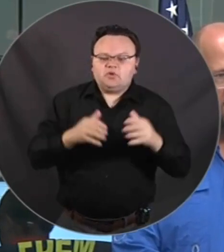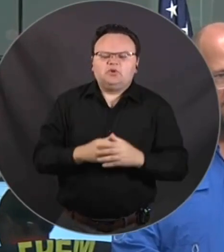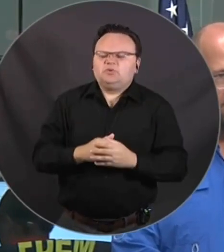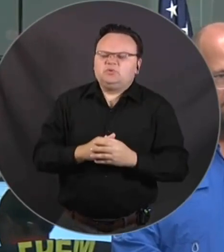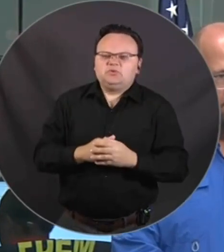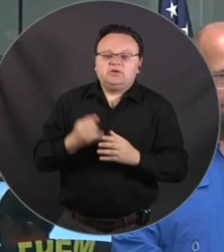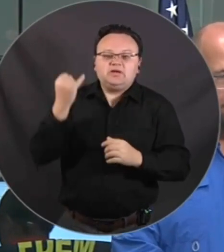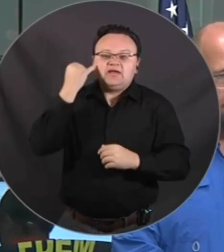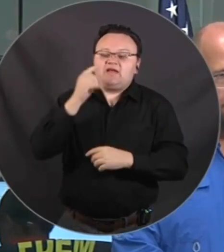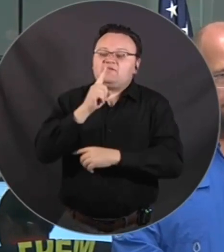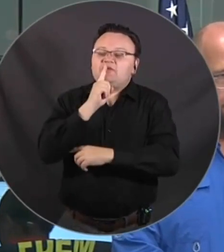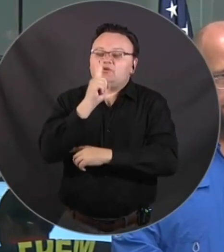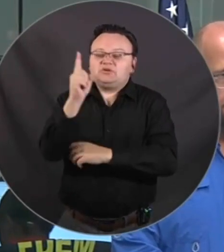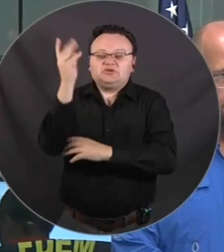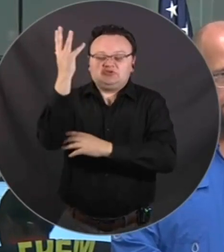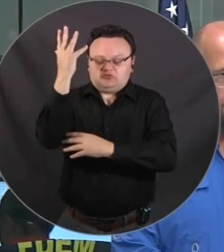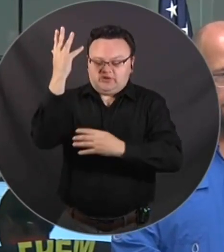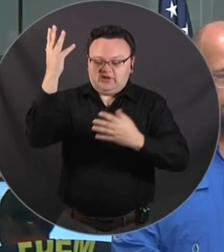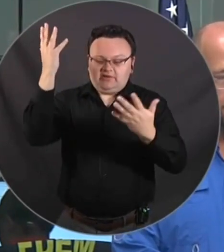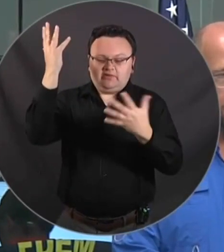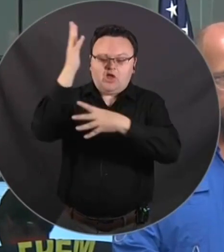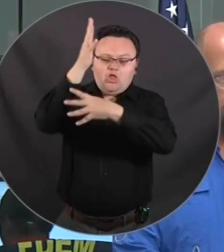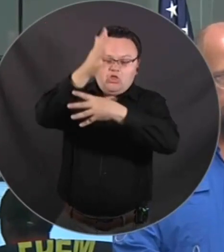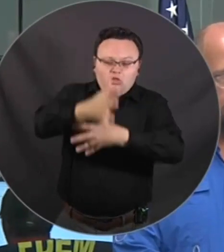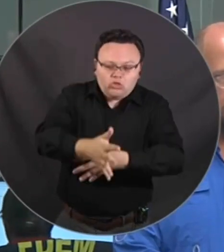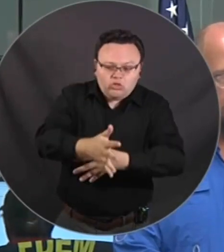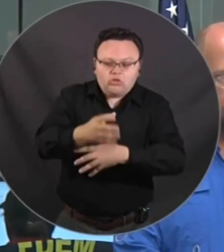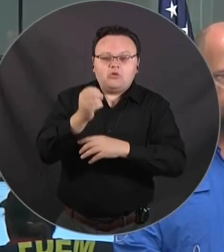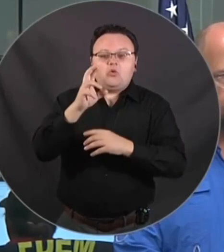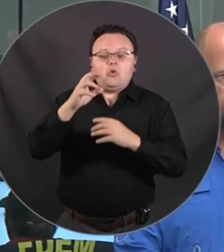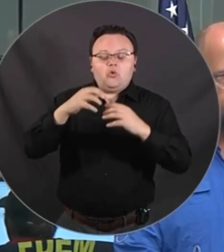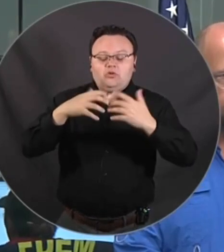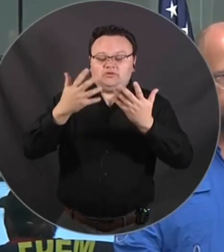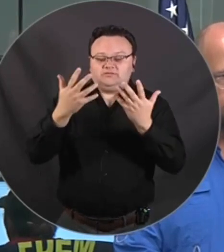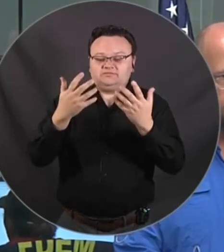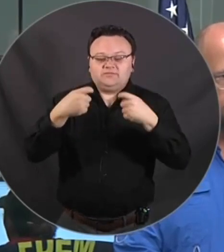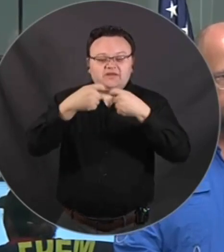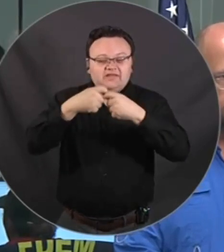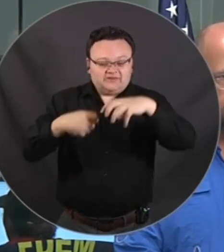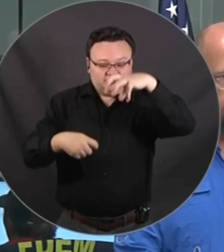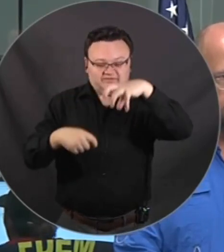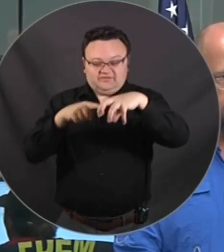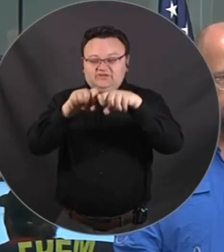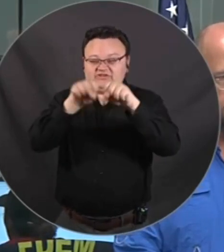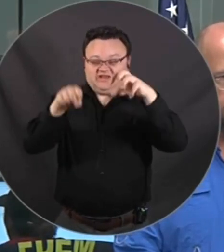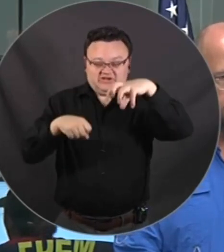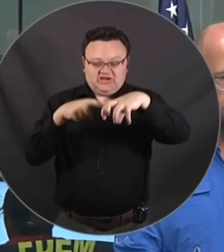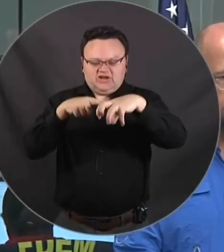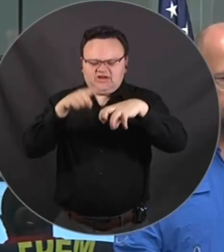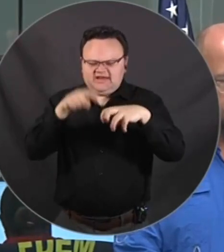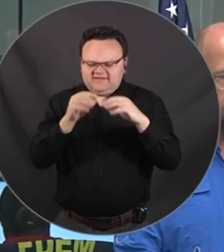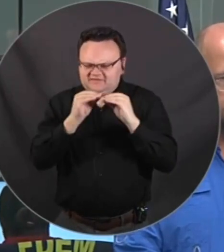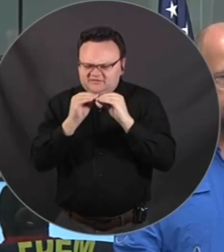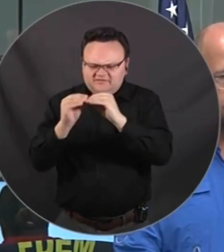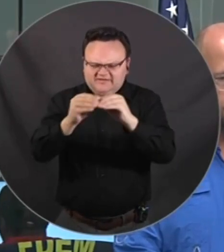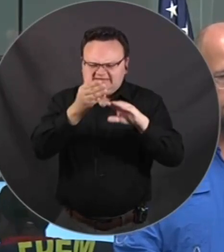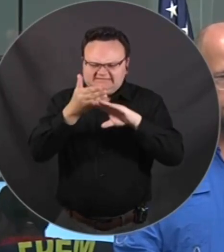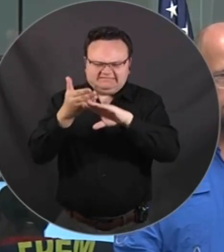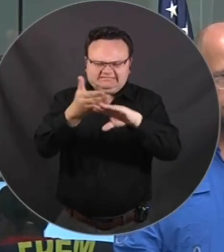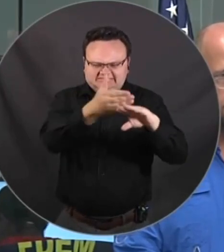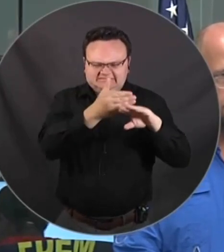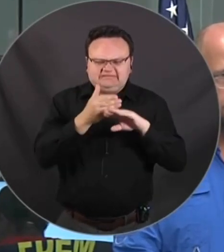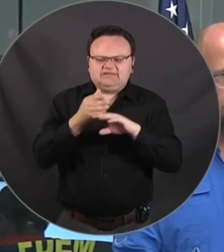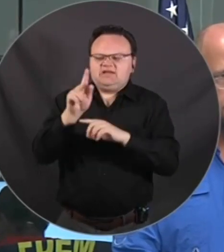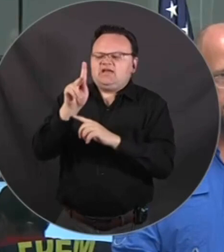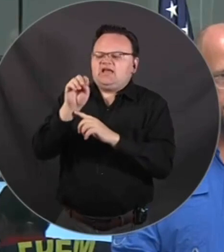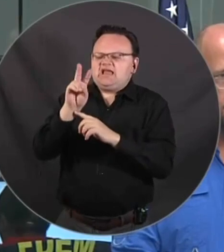significant structural damage, if there's damage to a substation, that requires a little bit more. But Kevin will probably provide a little bit of an update on